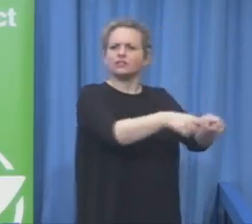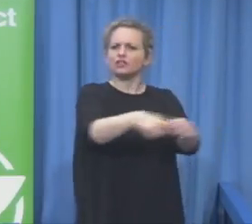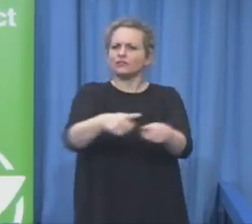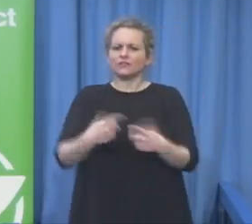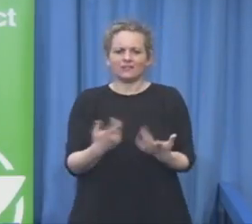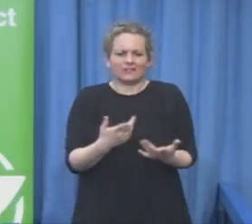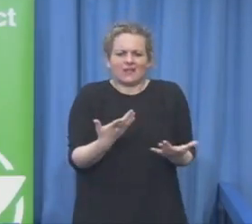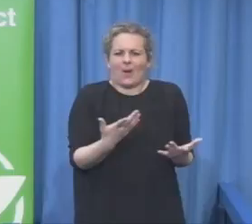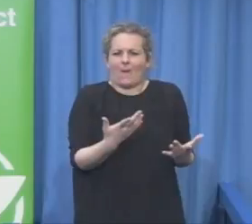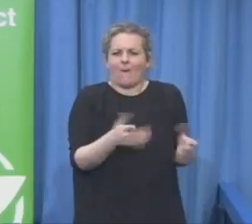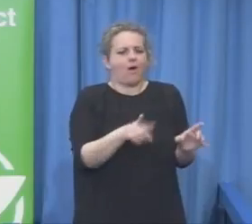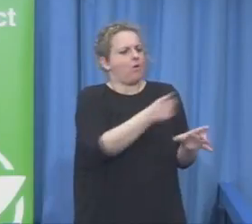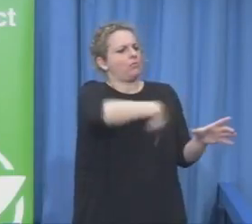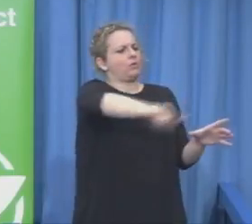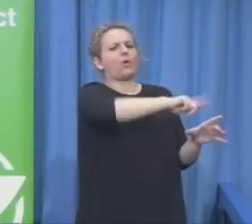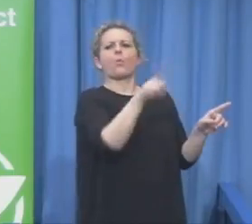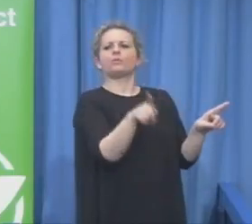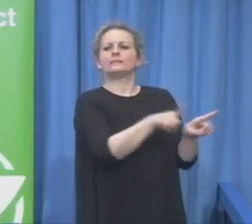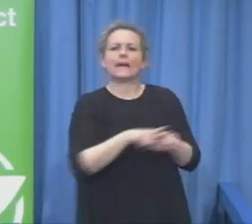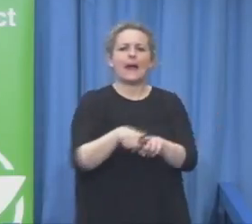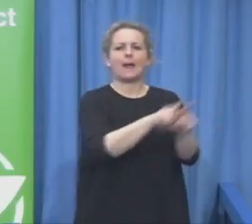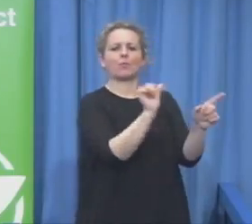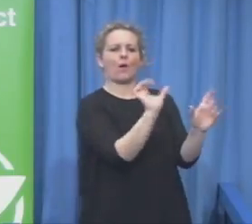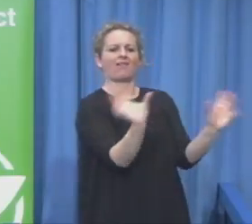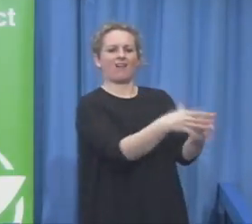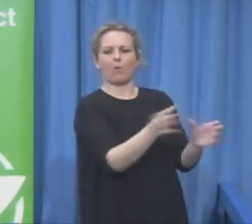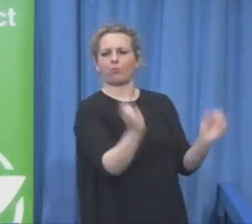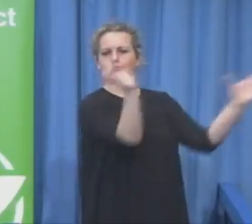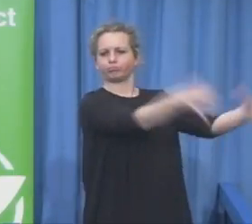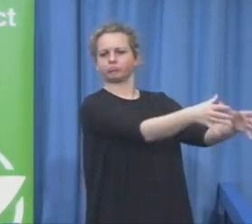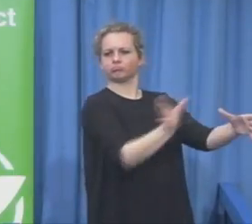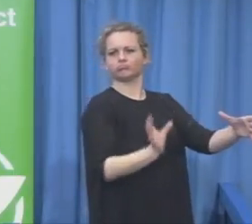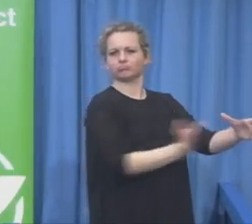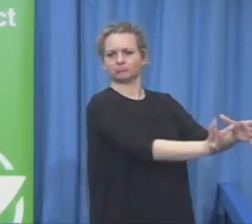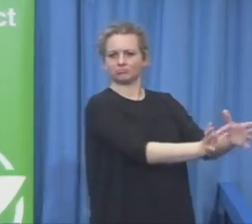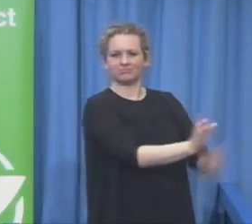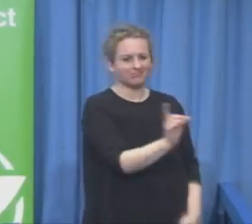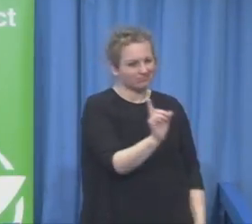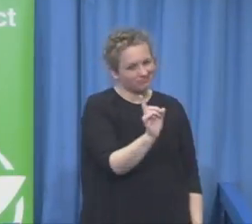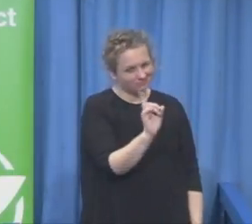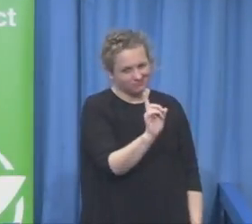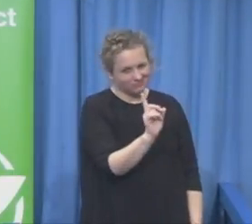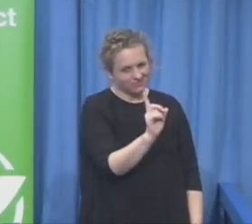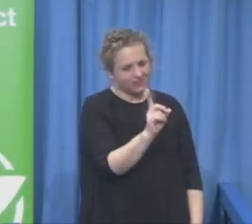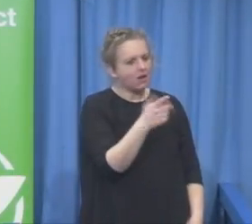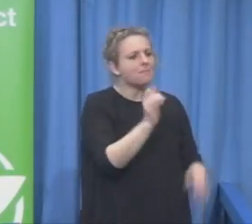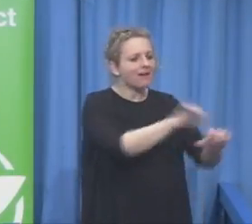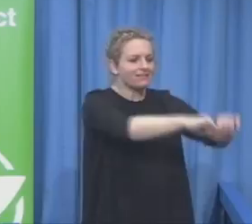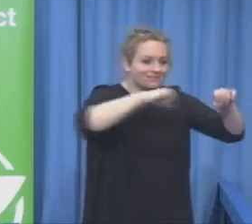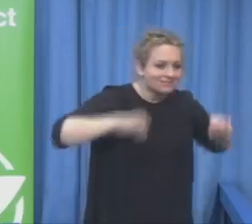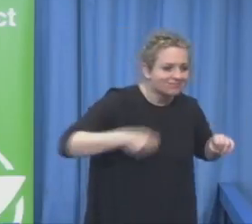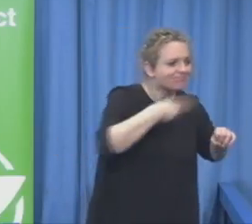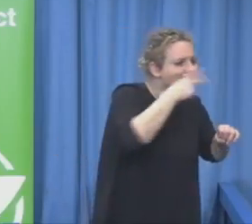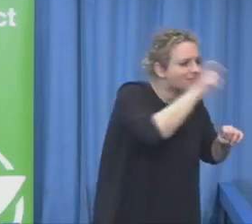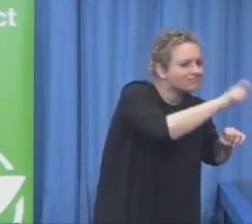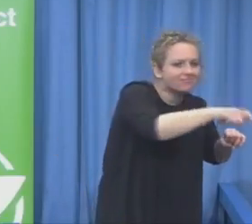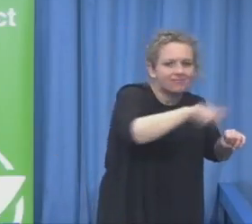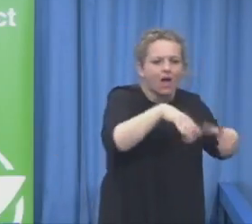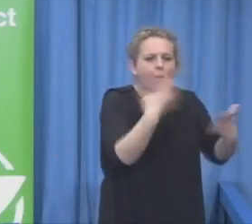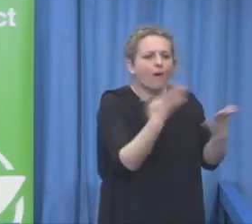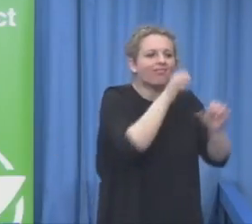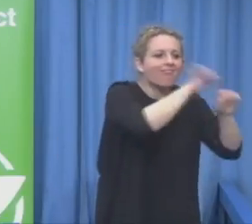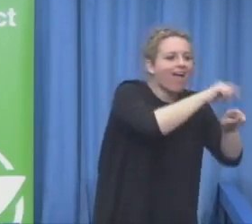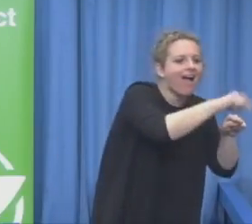see their abilities too. And of course, one of the barriers is always also the word disability.